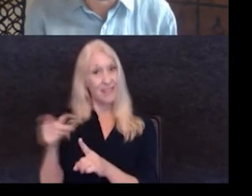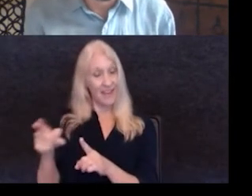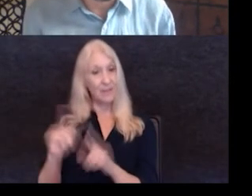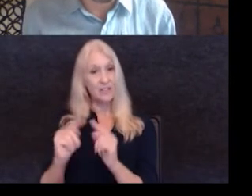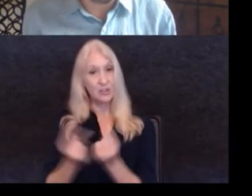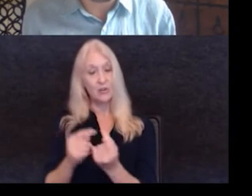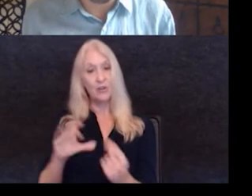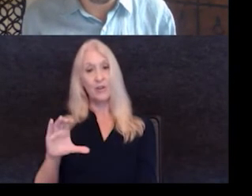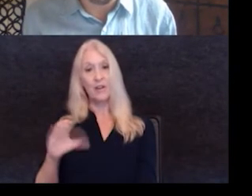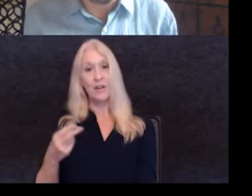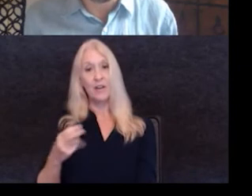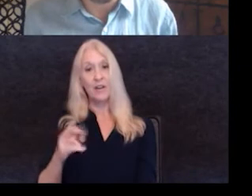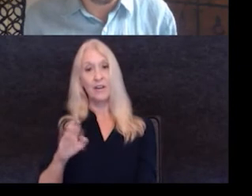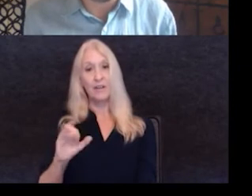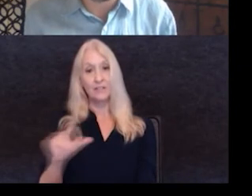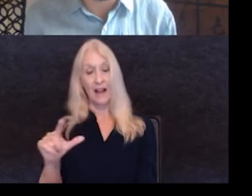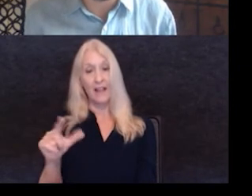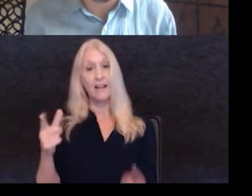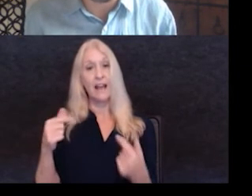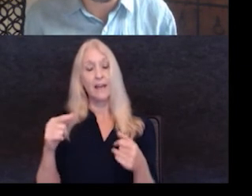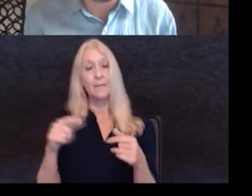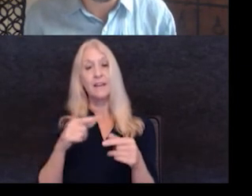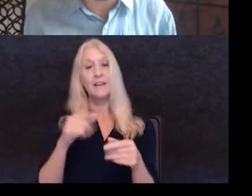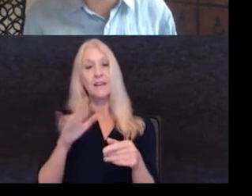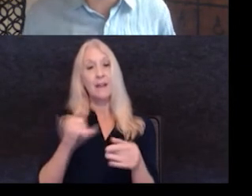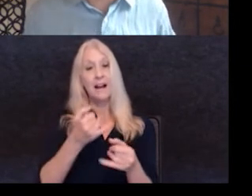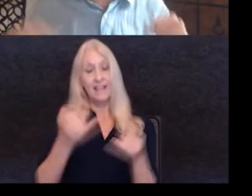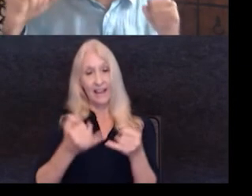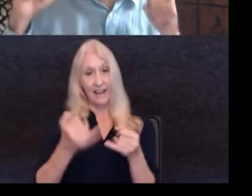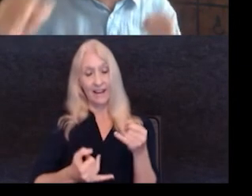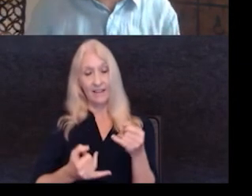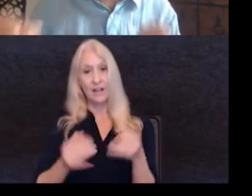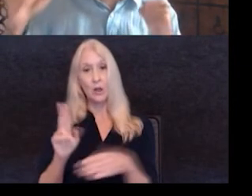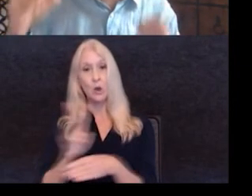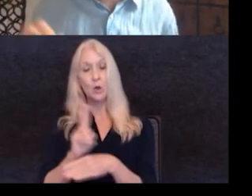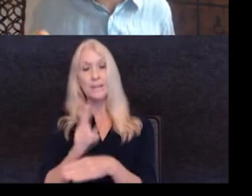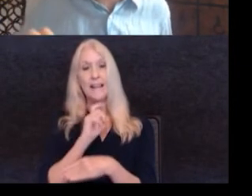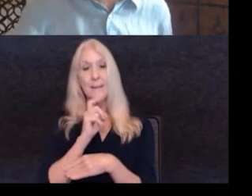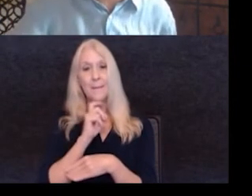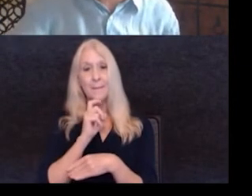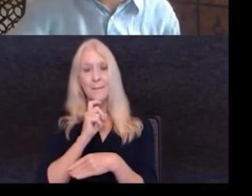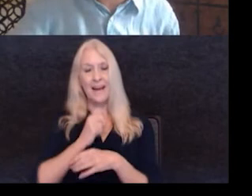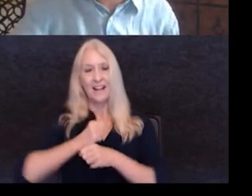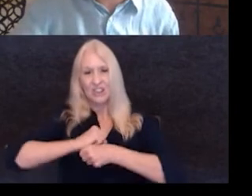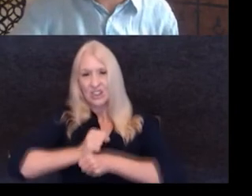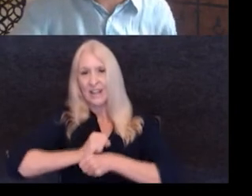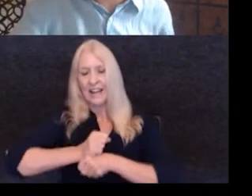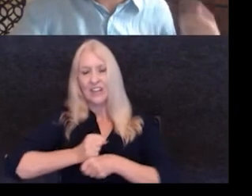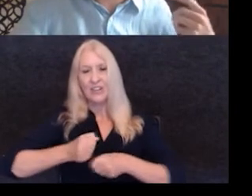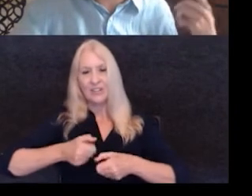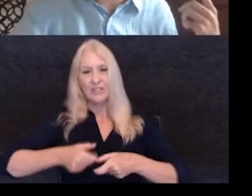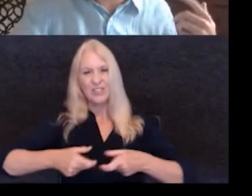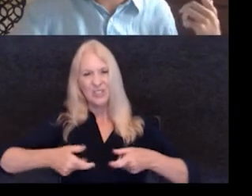Cheryl came, uh, and by the end of it, she was, uh, you know, using a metal grinder to cut rebar and sorry,